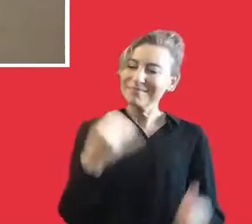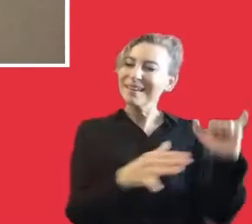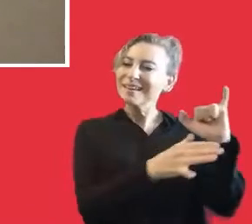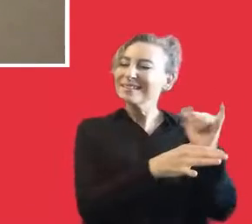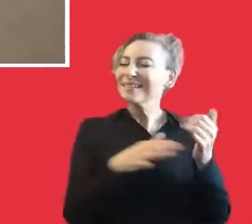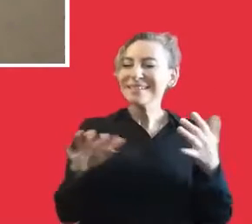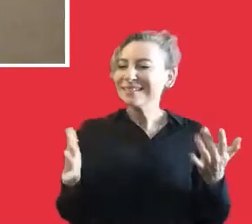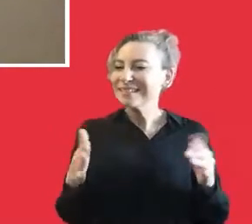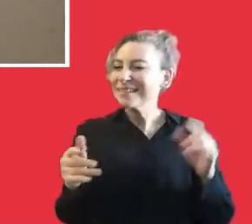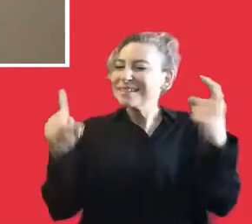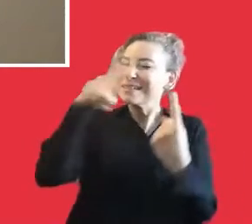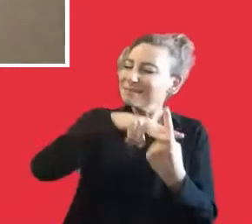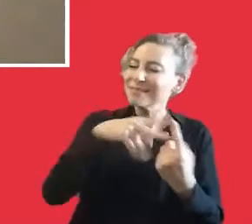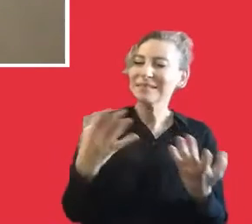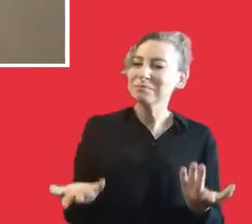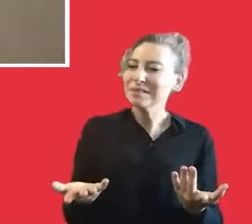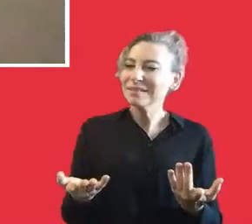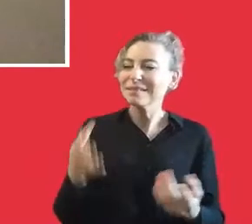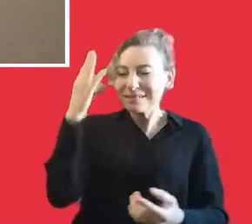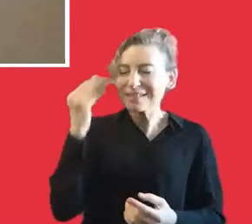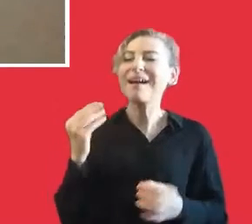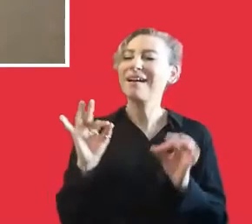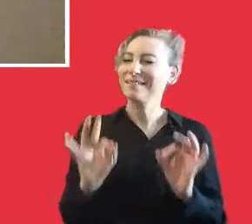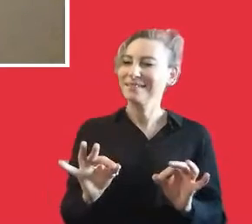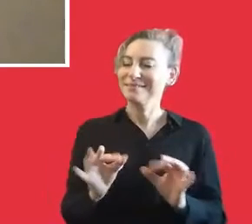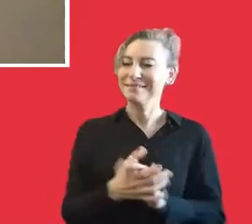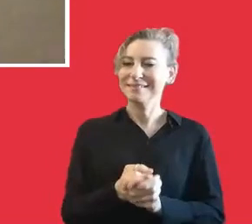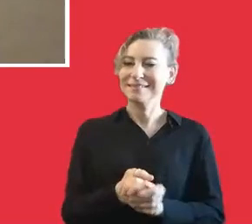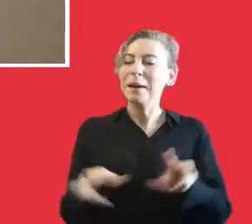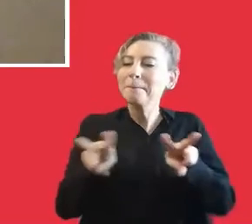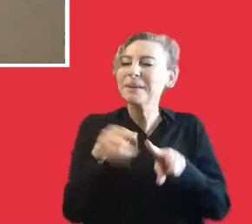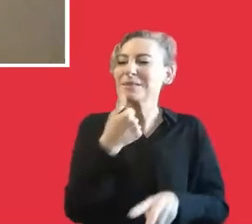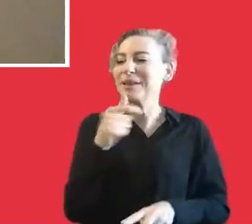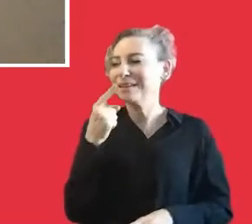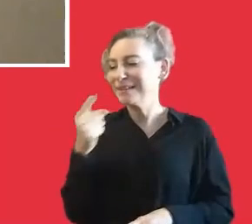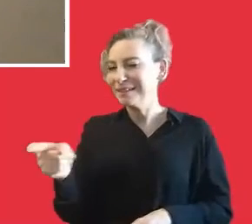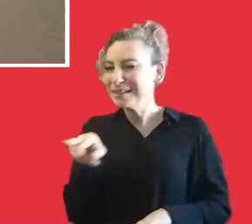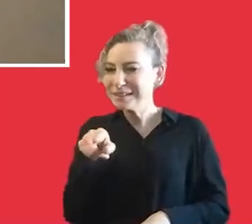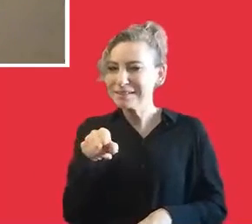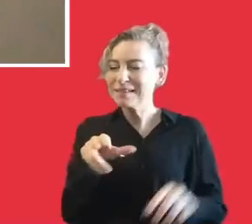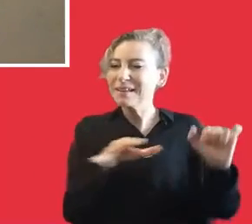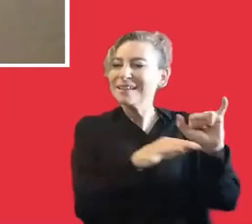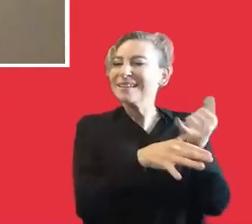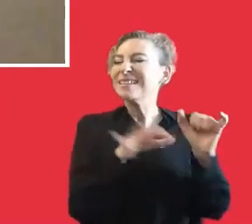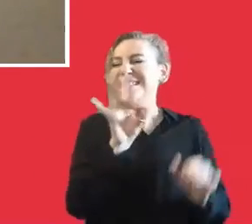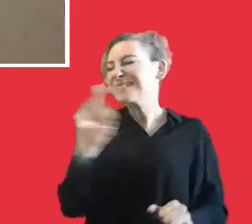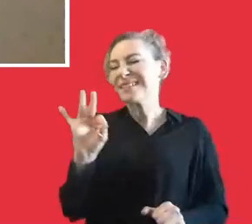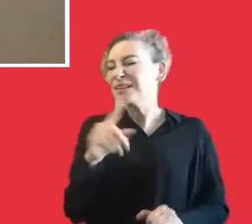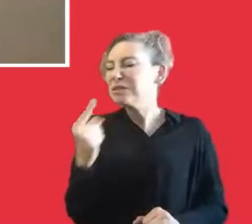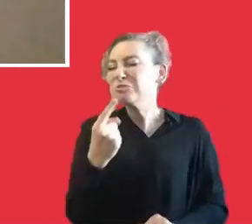we are trying to understand how we can contribute to the art. As Mrs. Tolso said, without art, nothing has a pleasure.